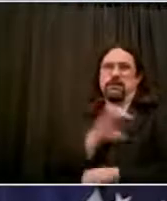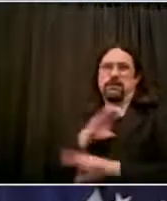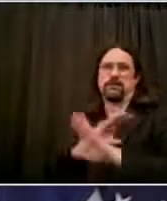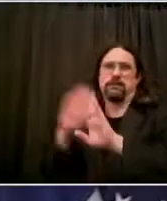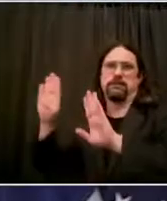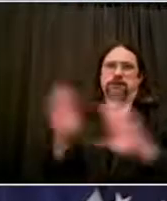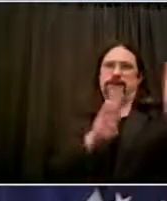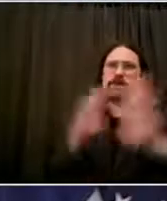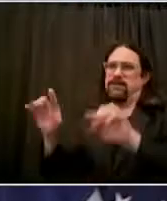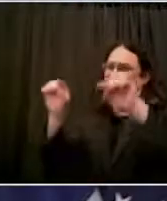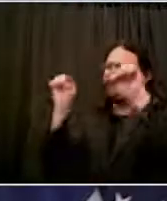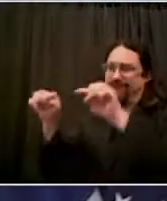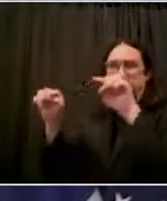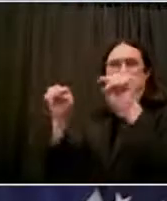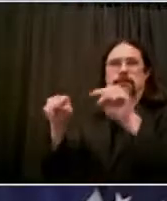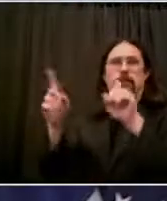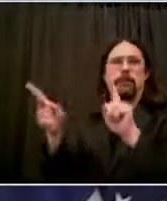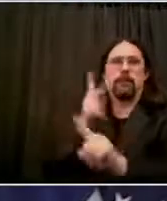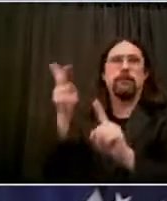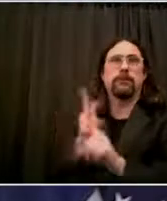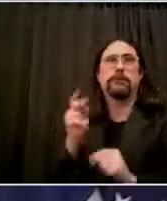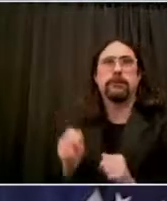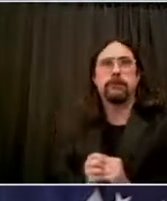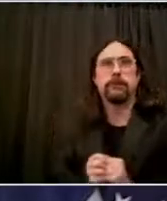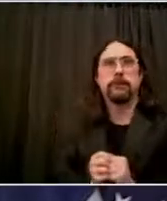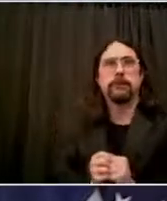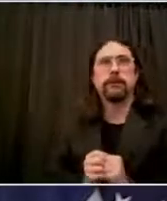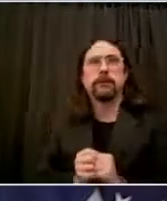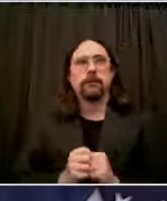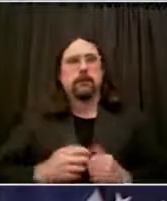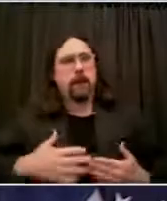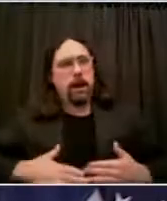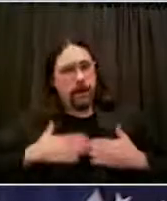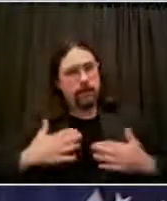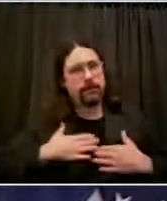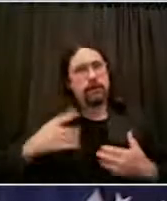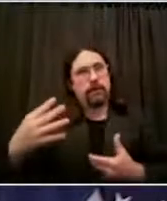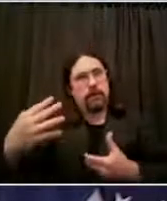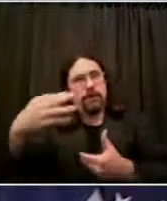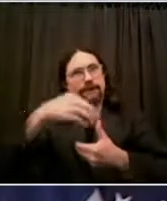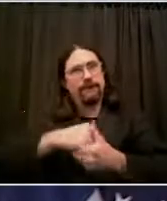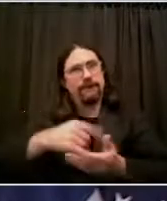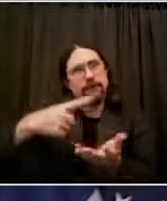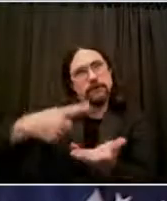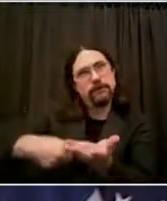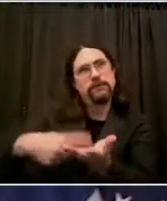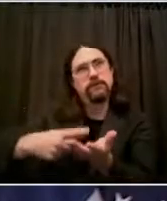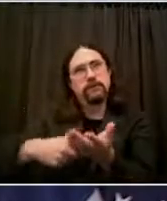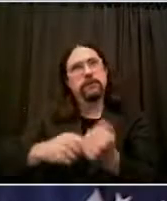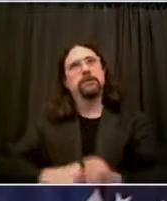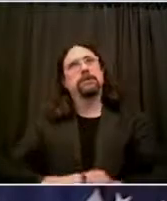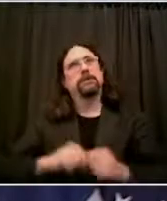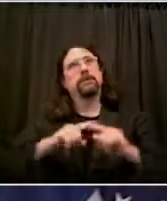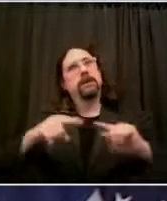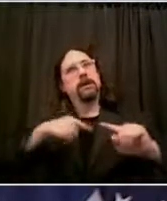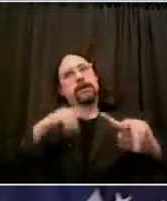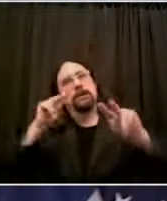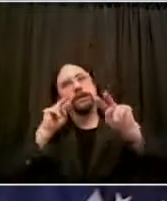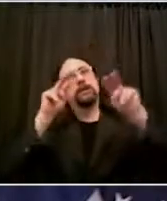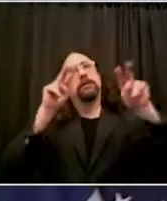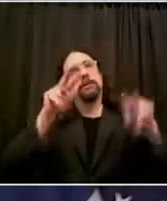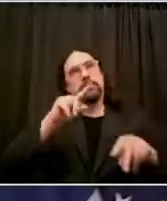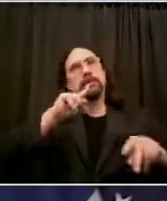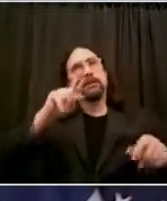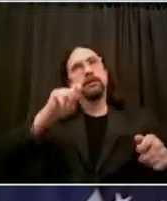We're looking very much forward to, and that's our community at large, to holding the police again accountable for their behavior.